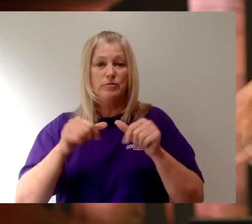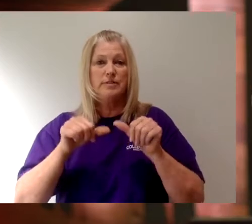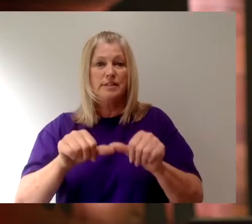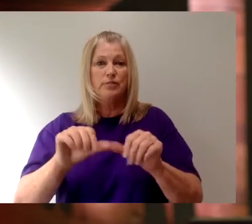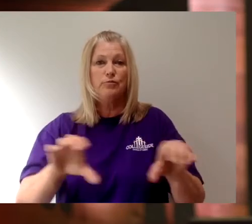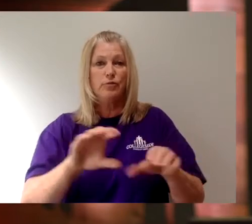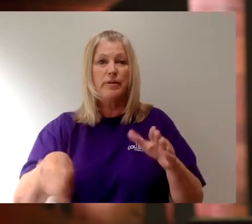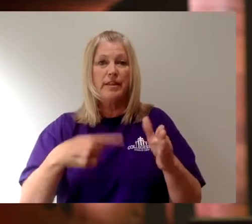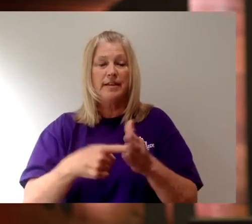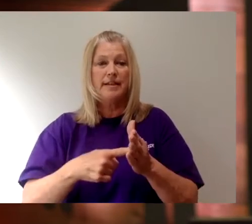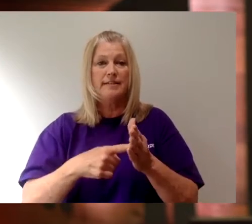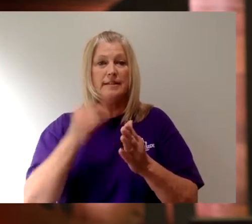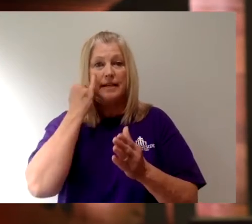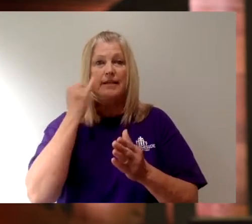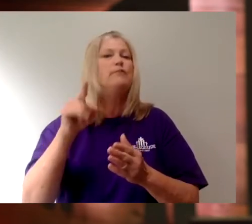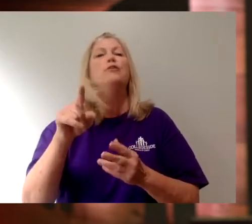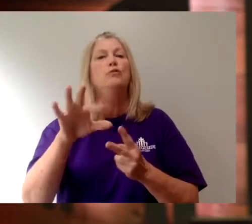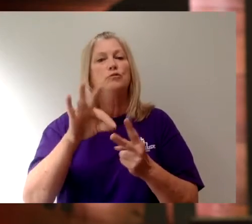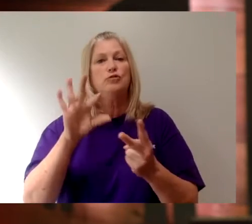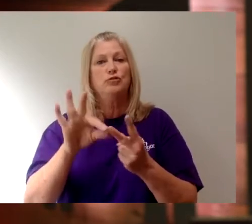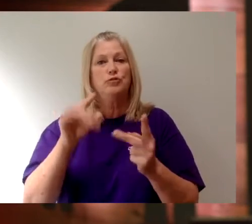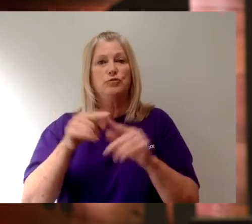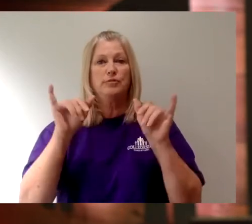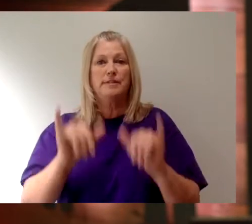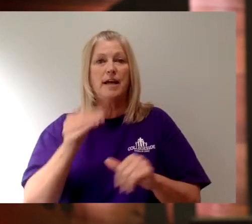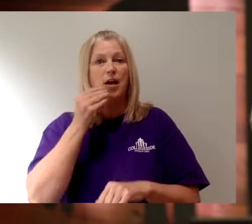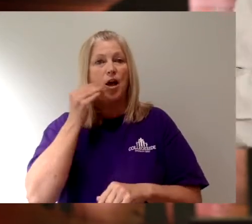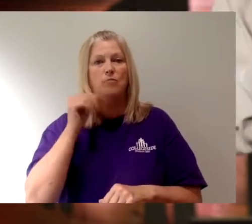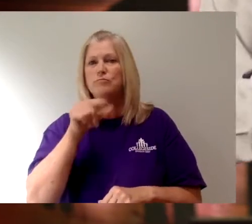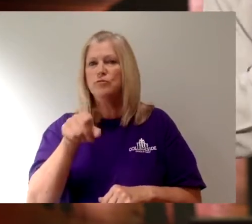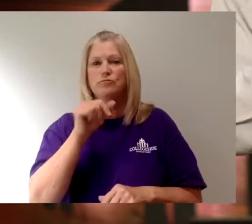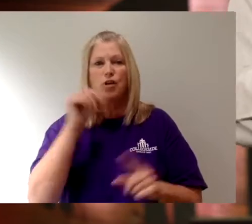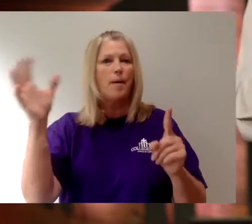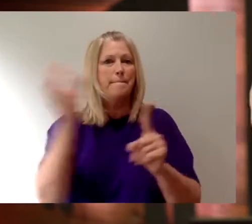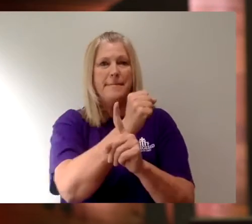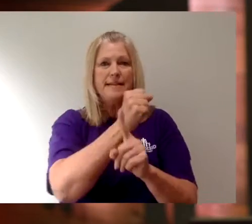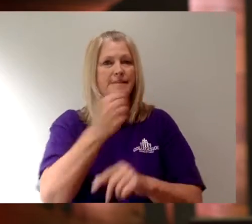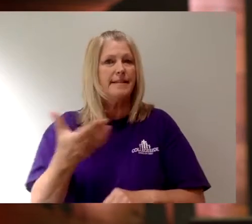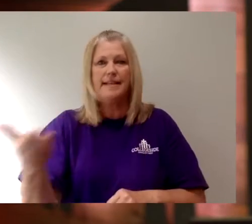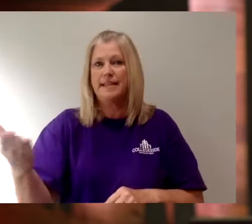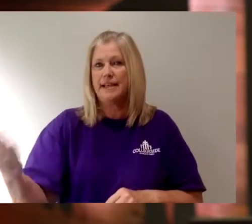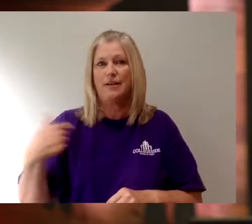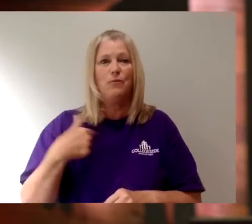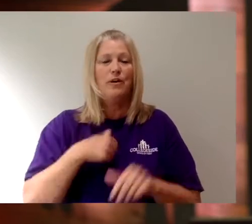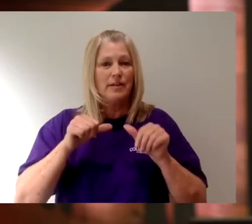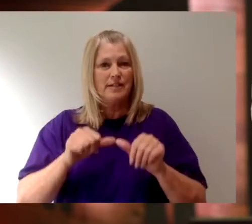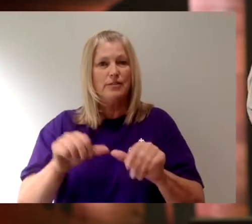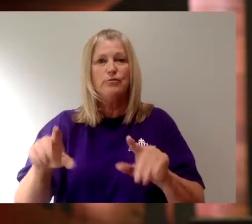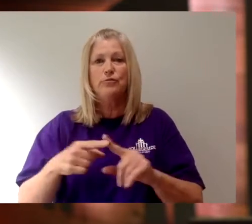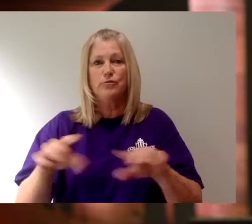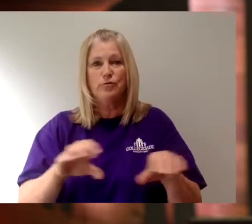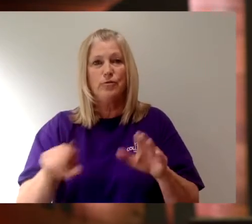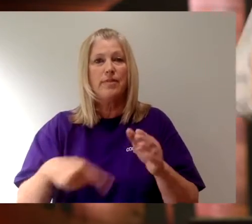And so if you choose to stay home, you're not going to miss anything. You're going to continue to be able to do what we've been doing now.